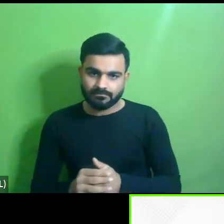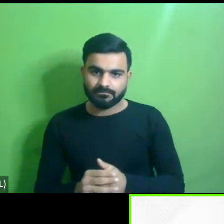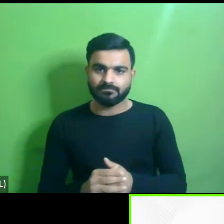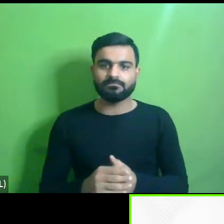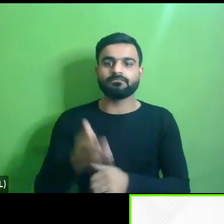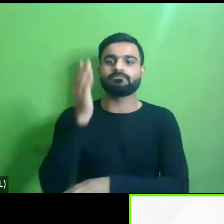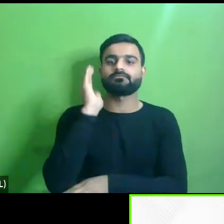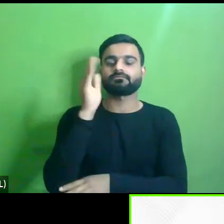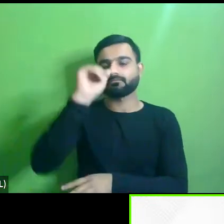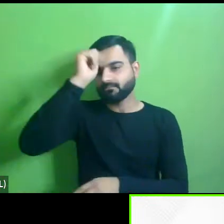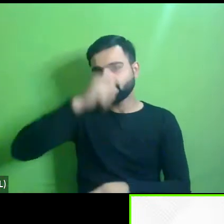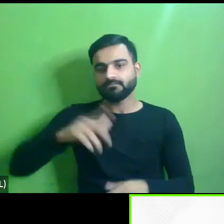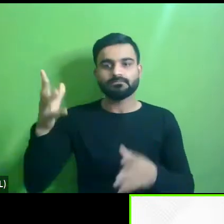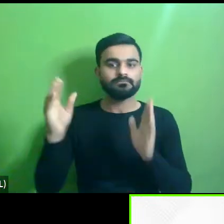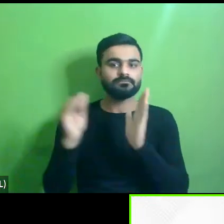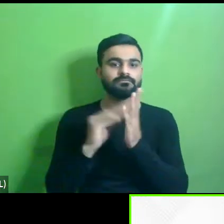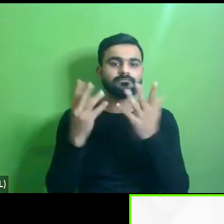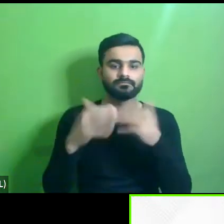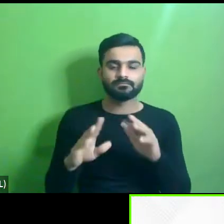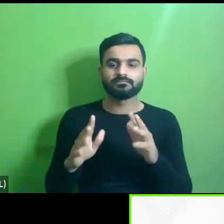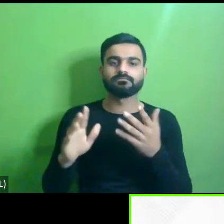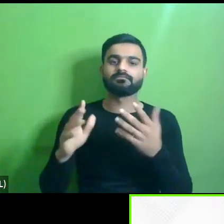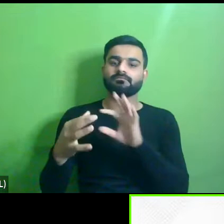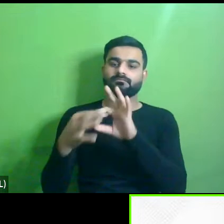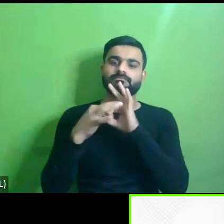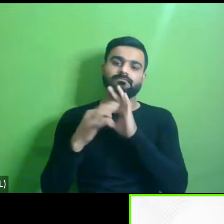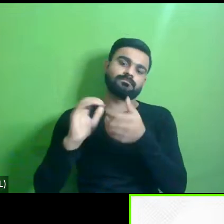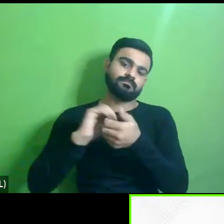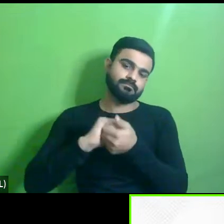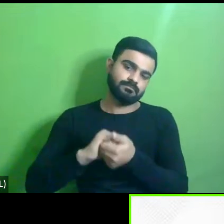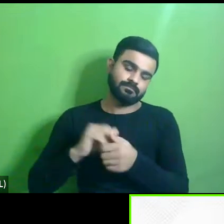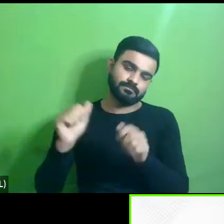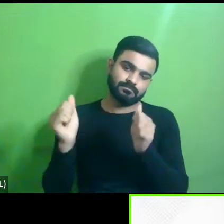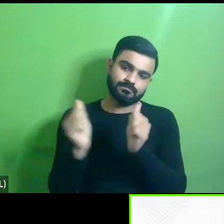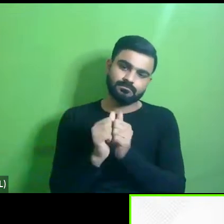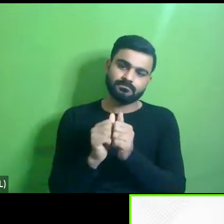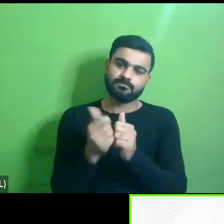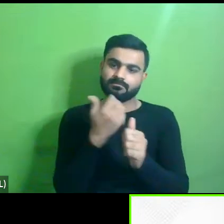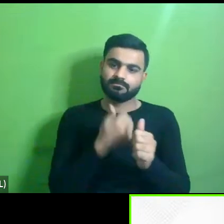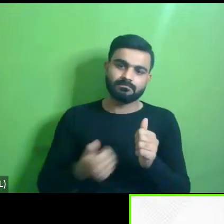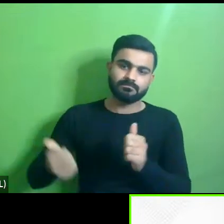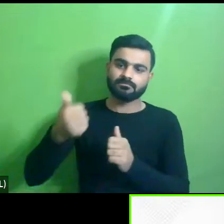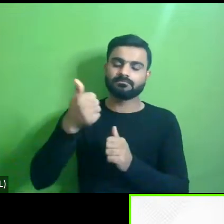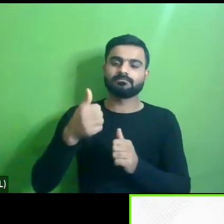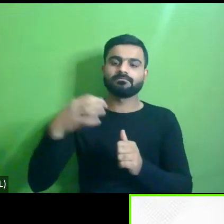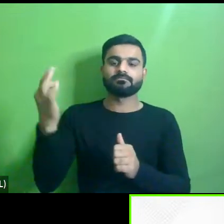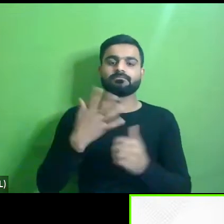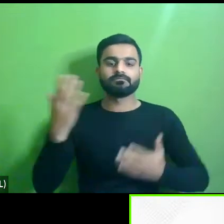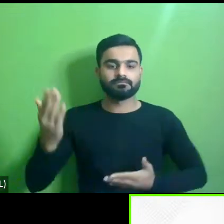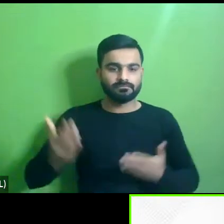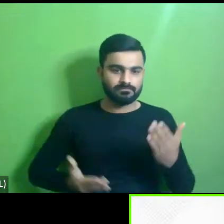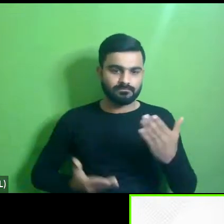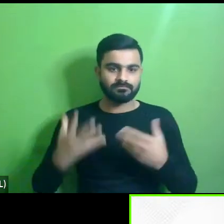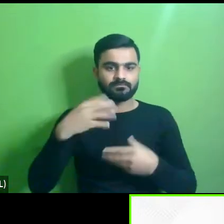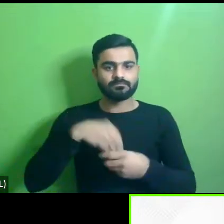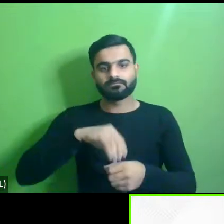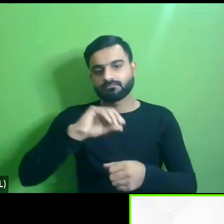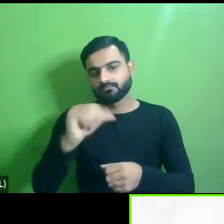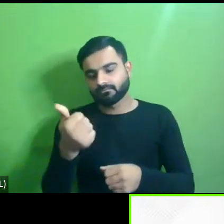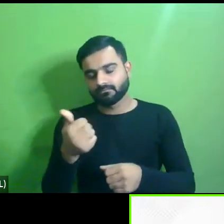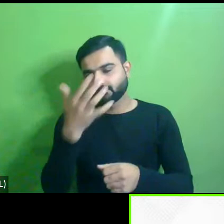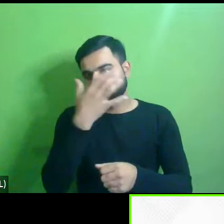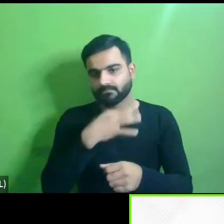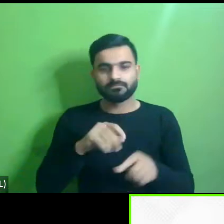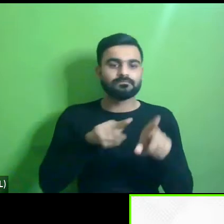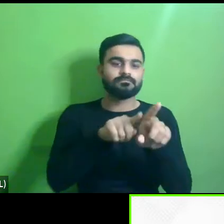collaboration uh with the authorities in new kolkata um another uh very beautiful